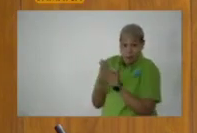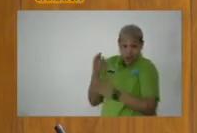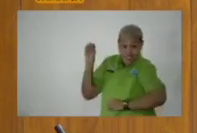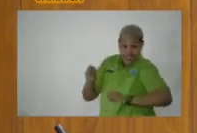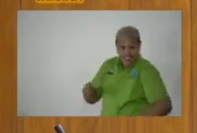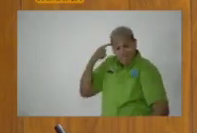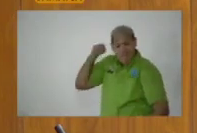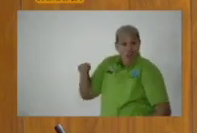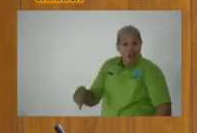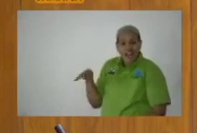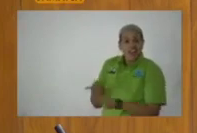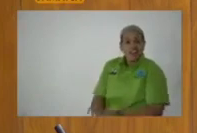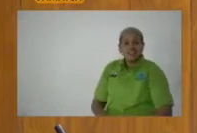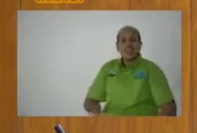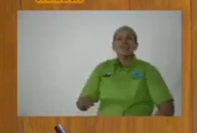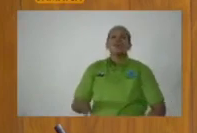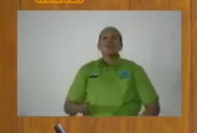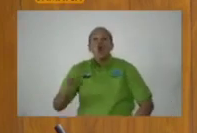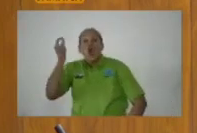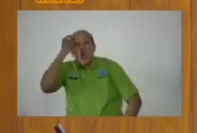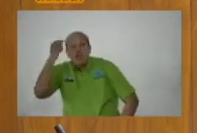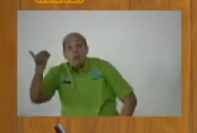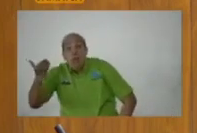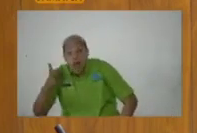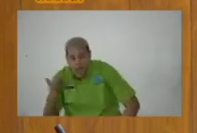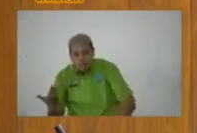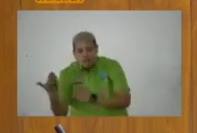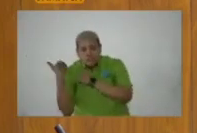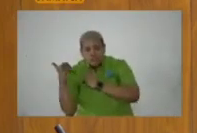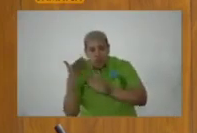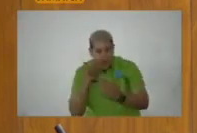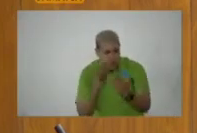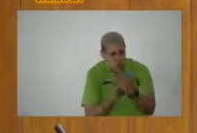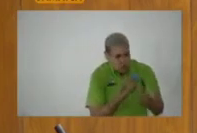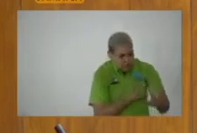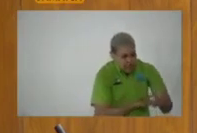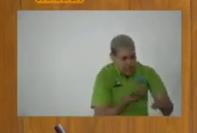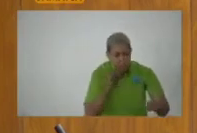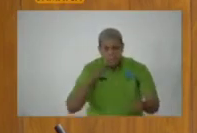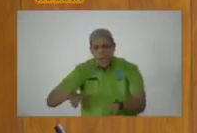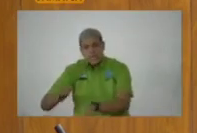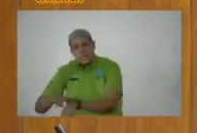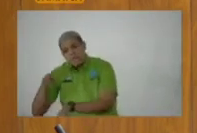They have a responsibility in good times and bad times.